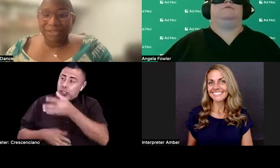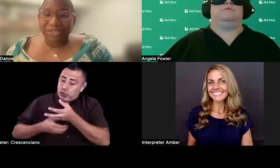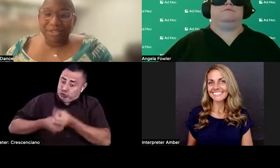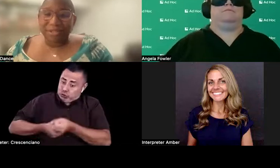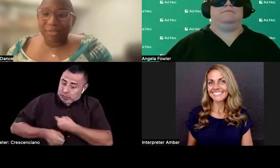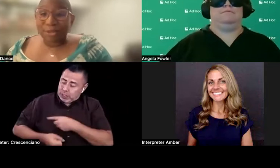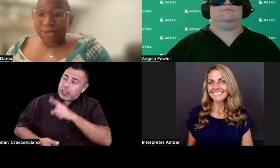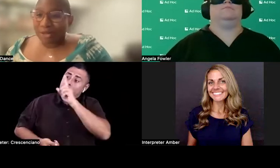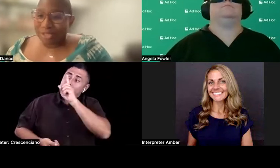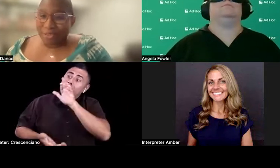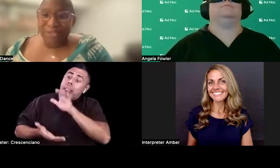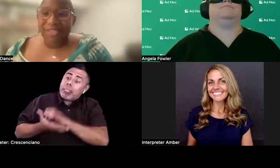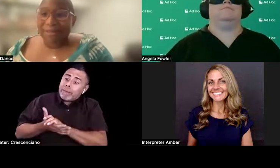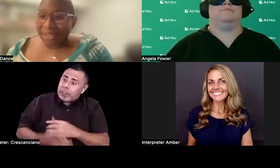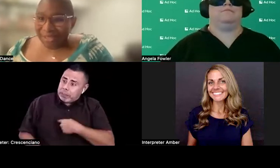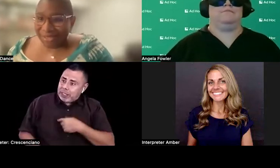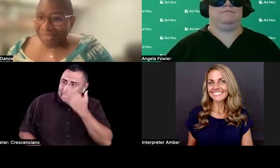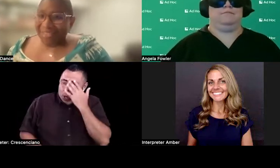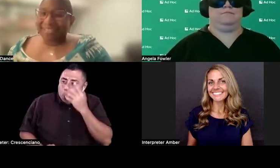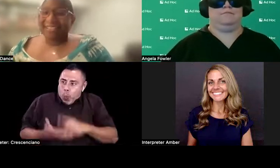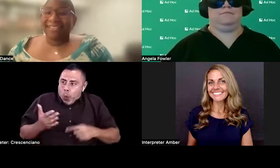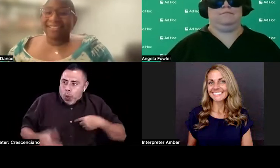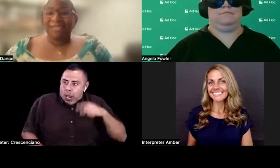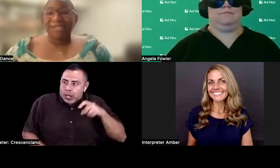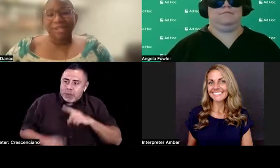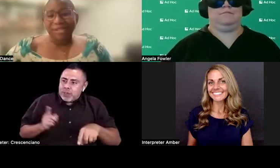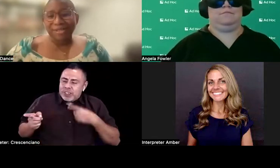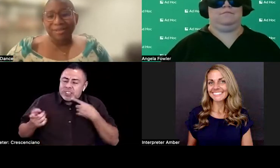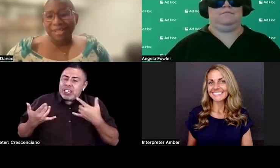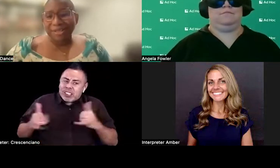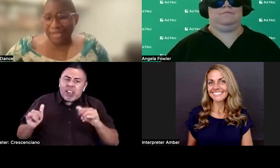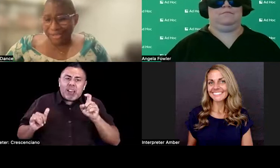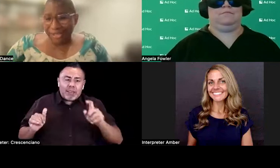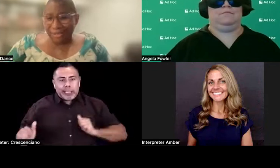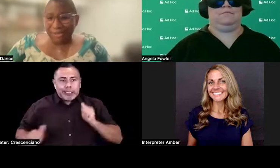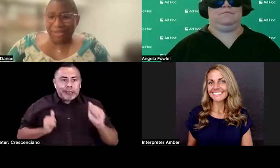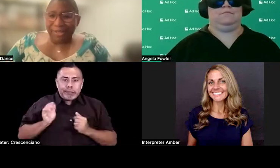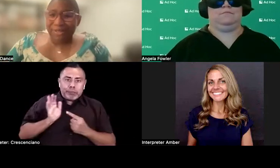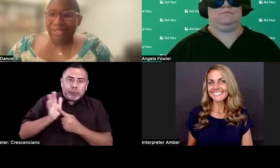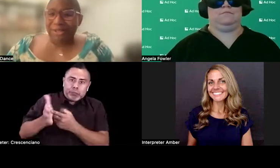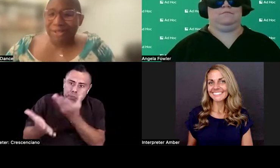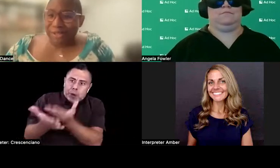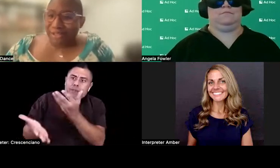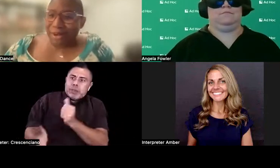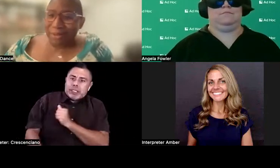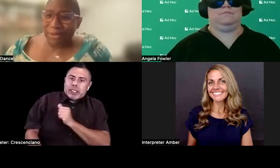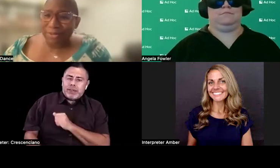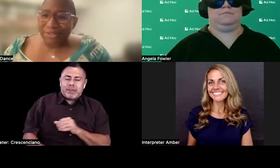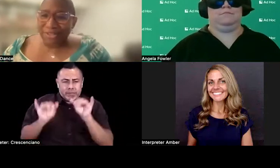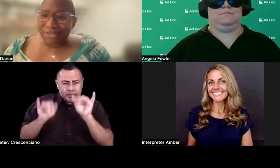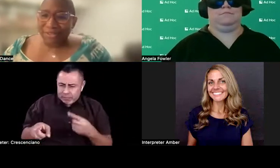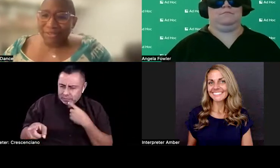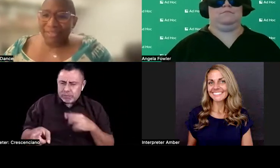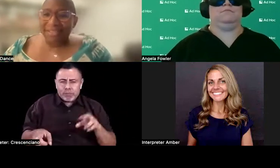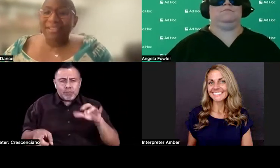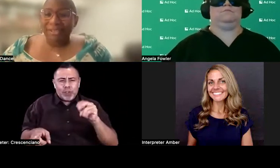But you still have to prove yourself, which is something else you said, which is also something you said, Jacob, earlier. Just so interesting. Why are we proving